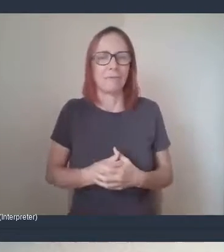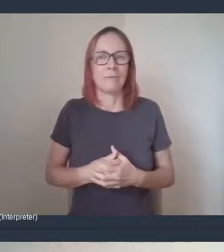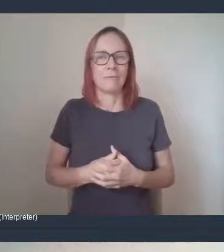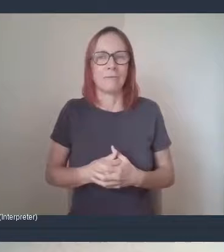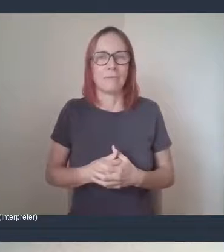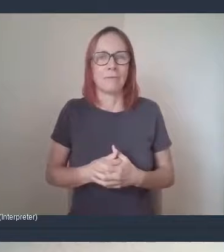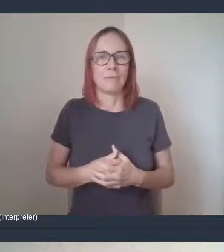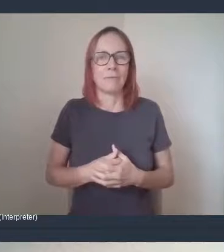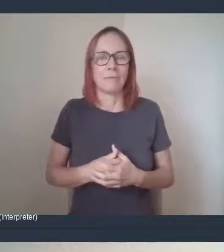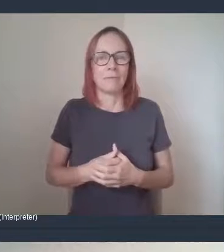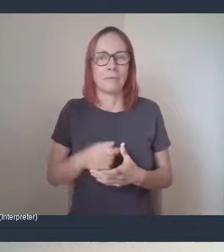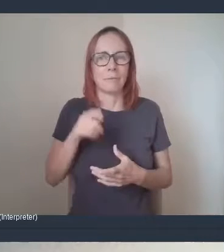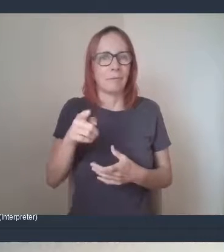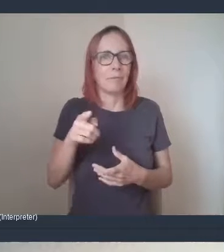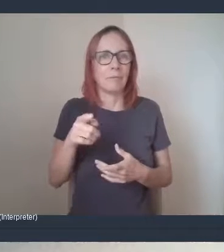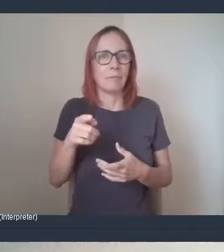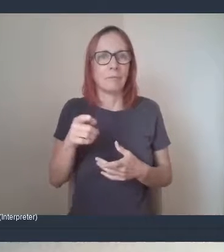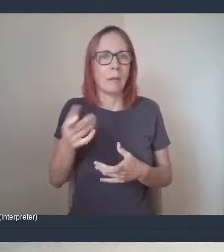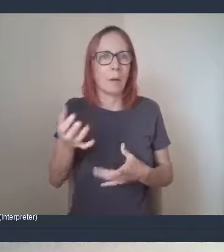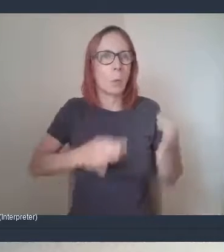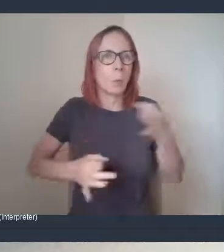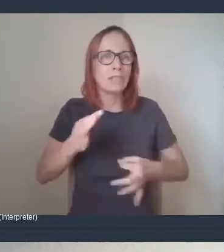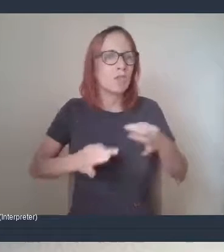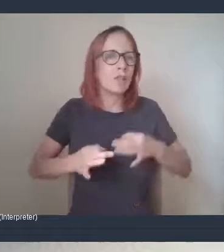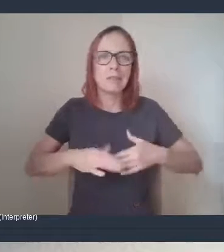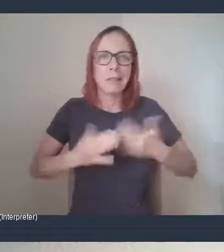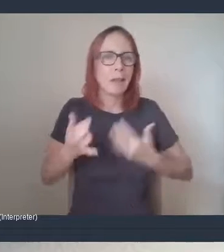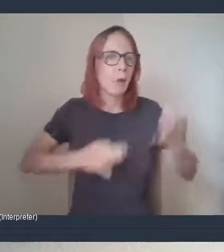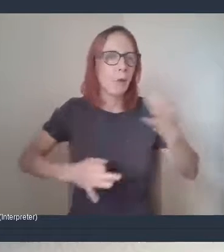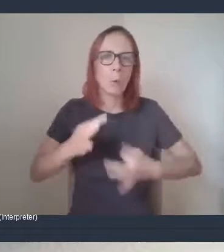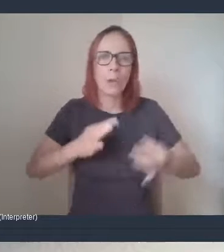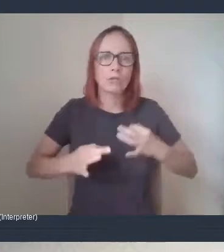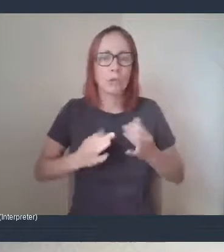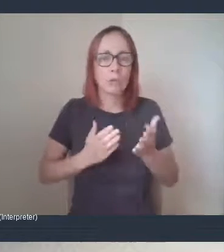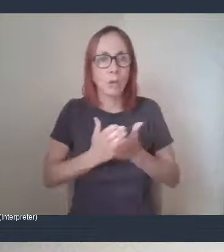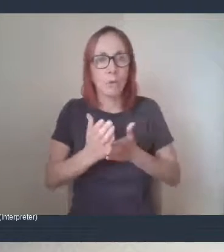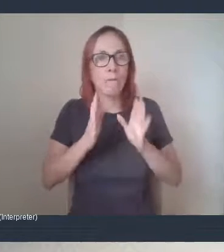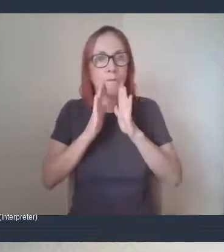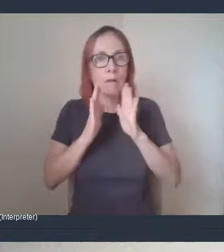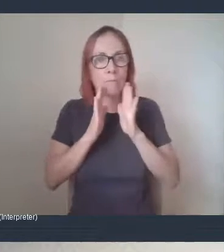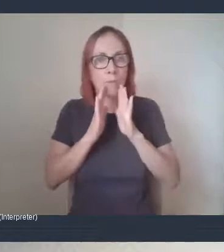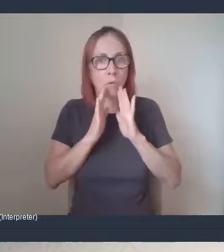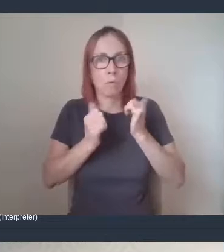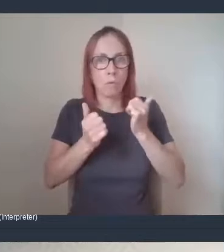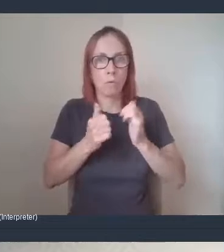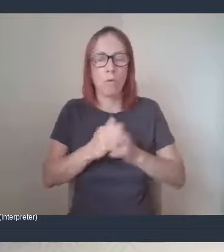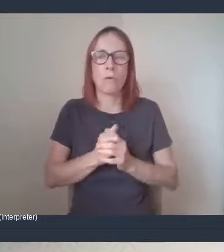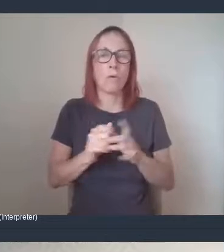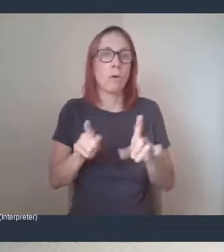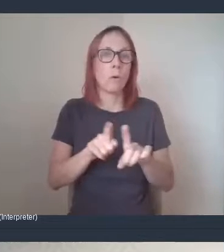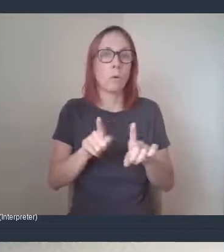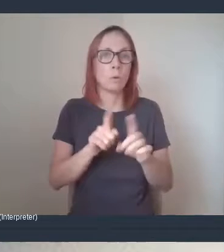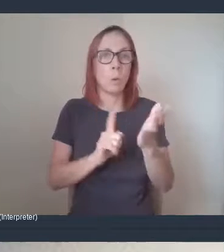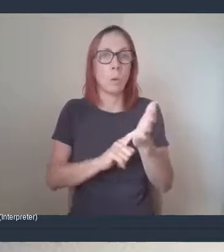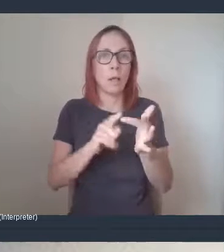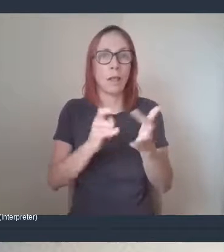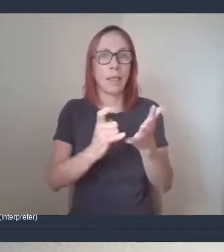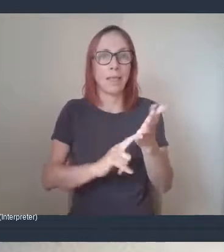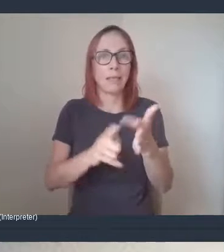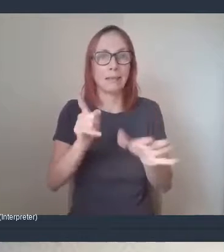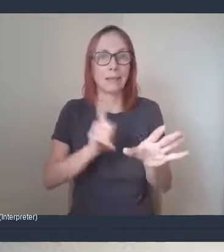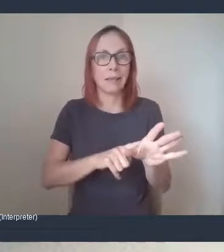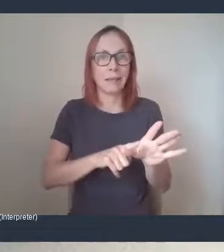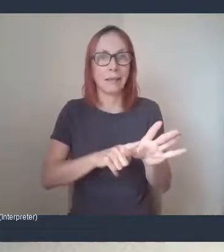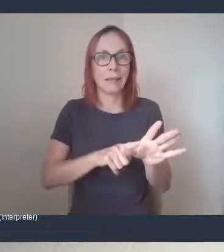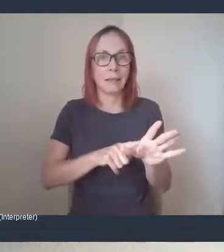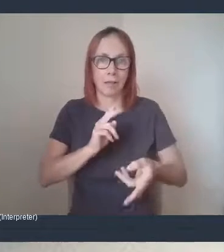questions that you may wish to ask via Facebook. We've also got Lesley who is our interpreter